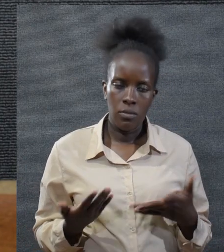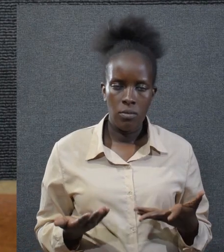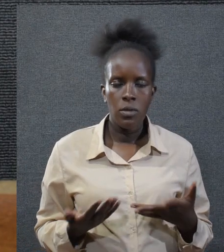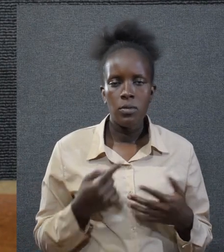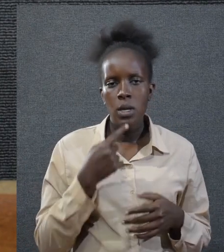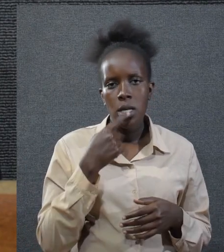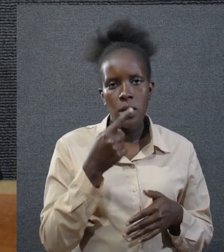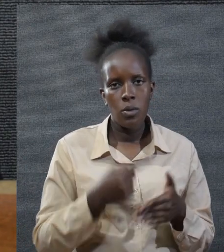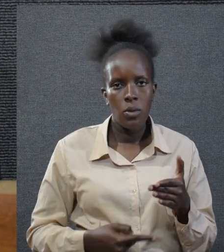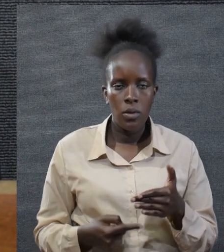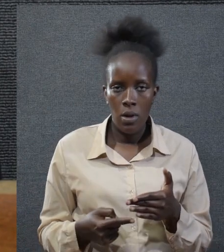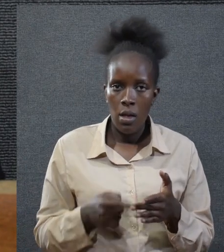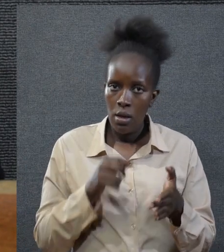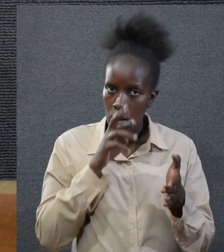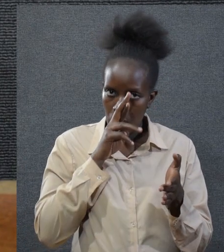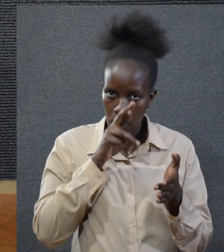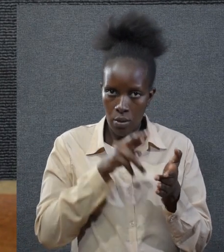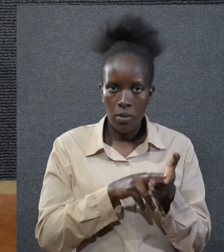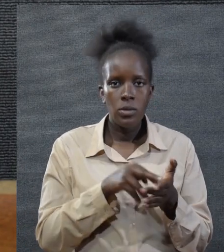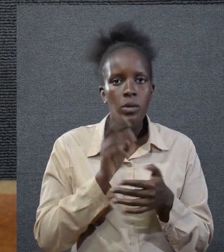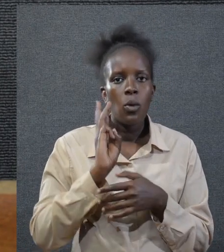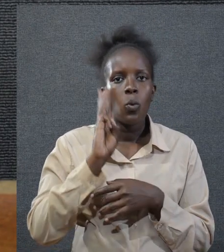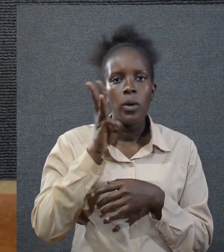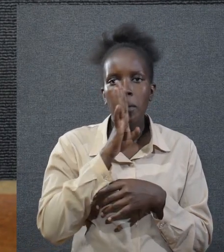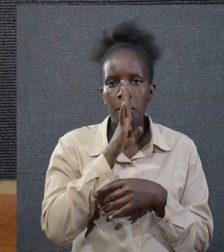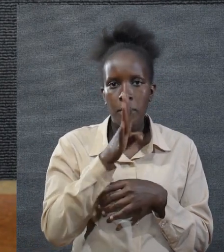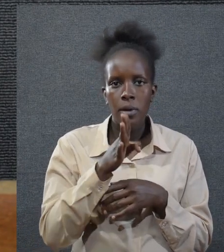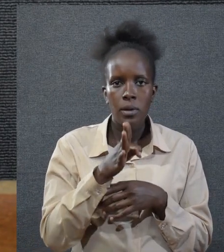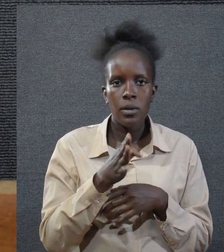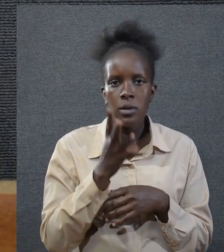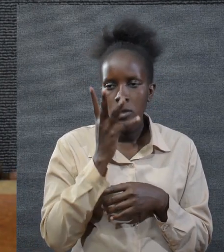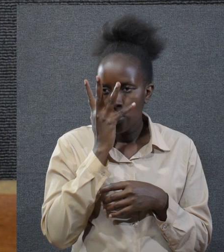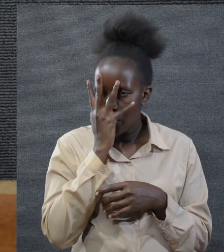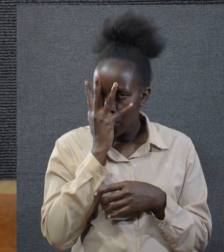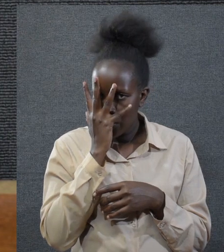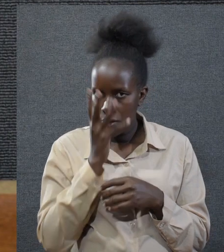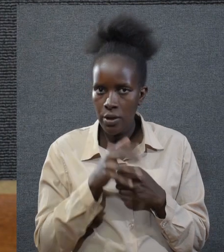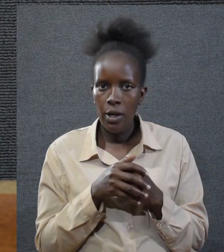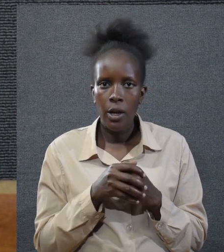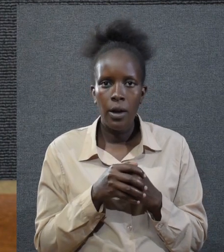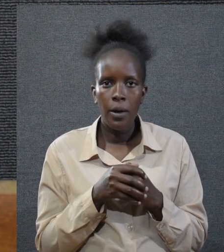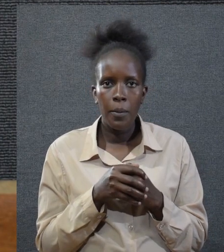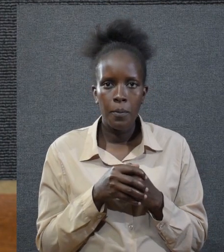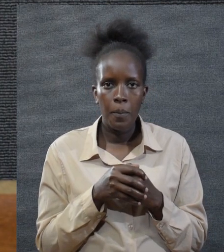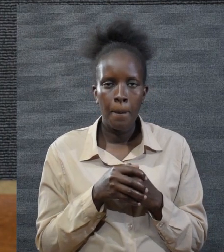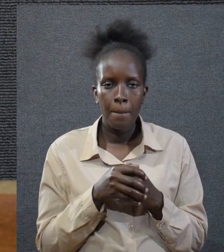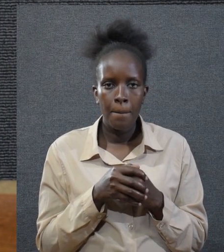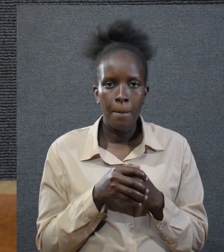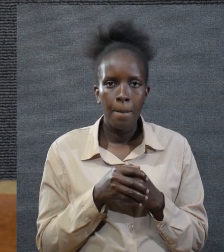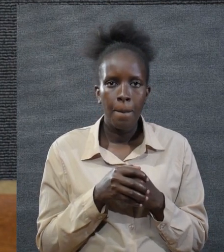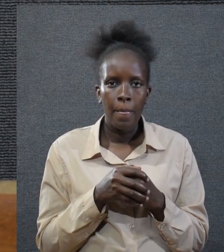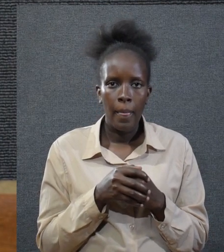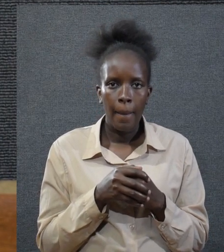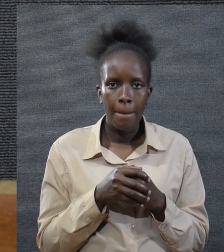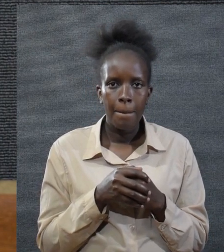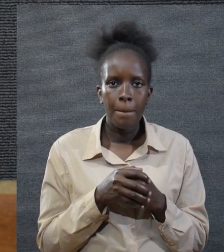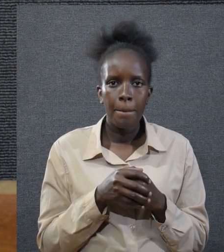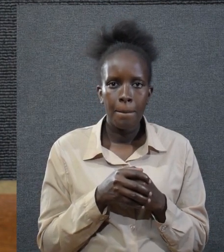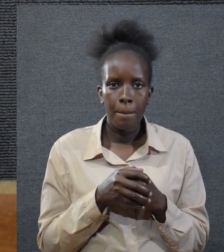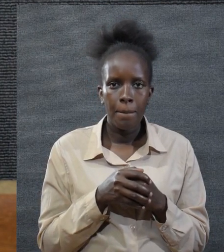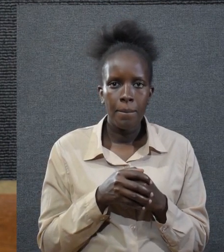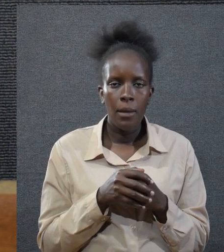He tells them the consequence shall be Shame will